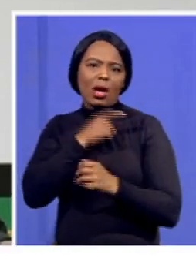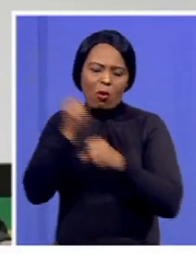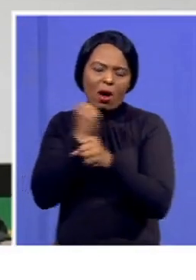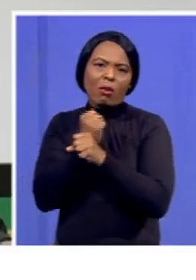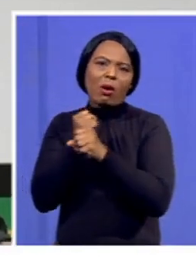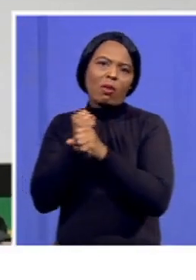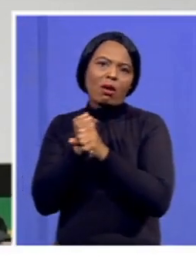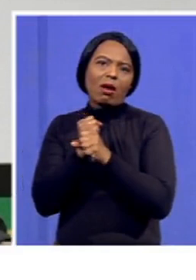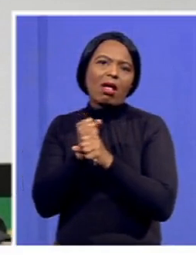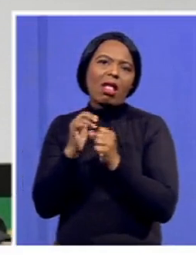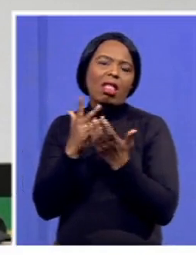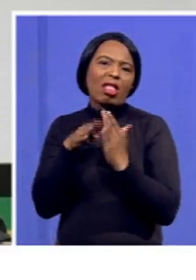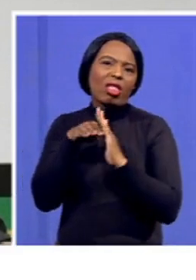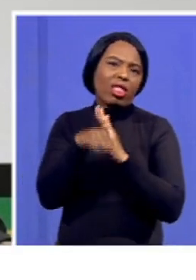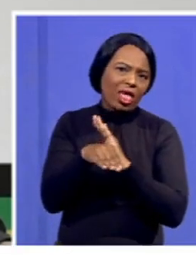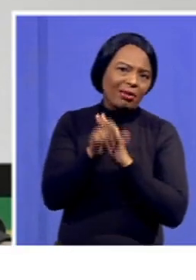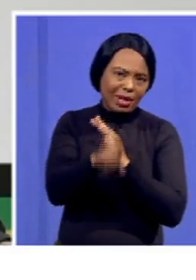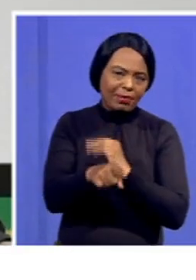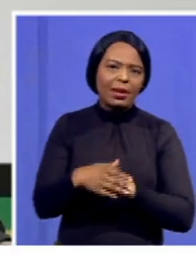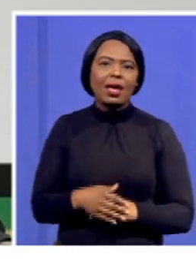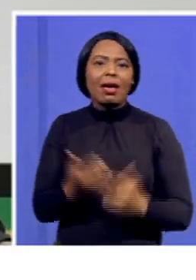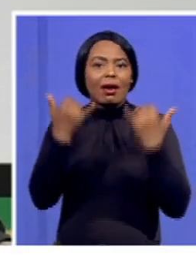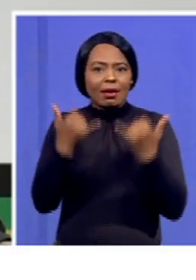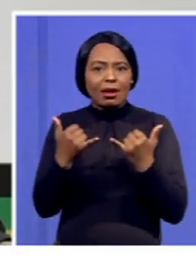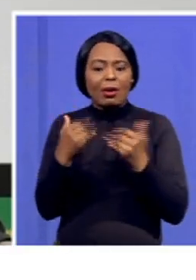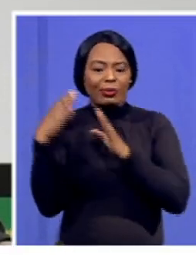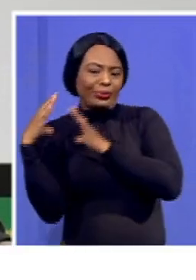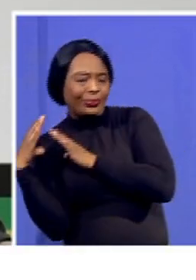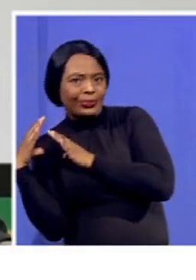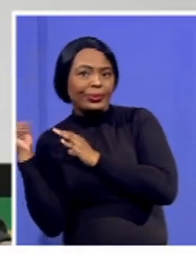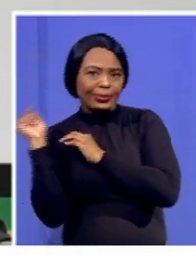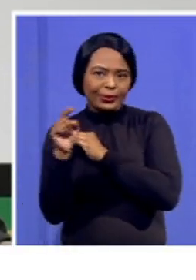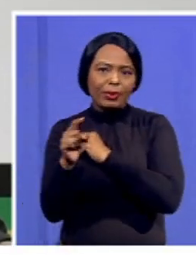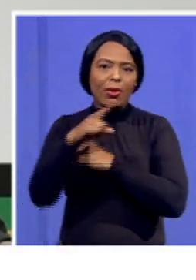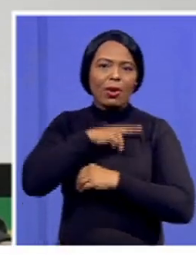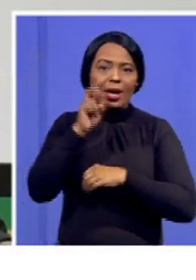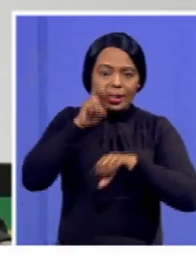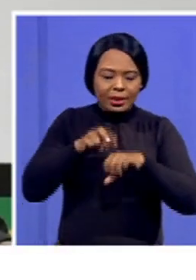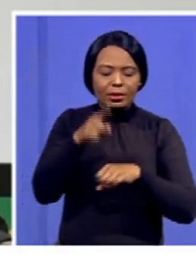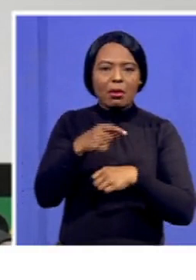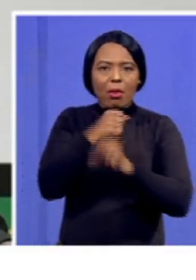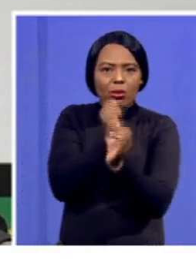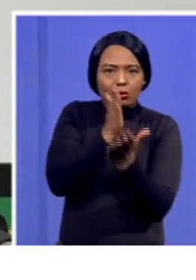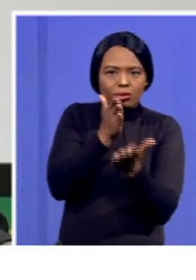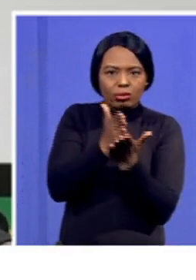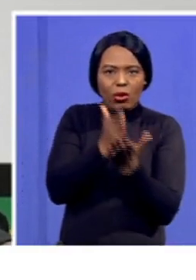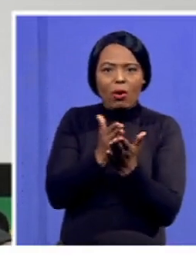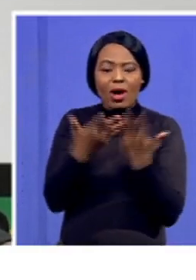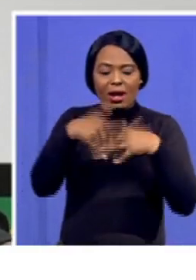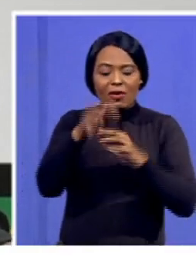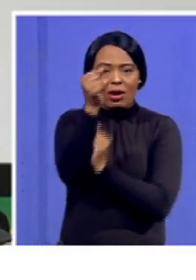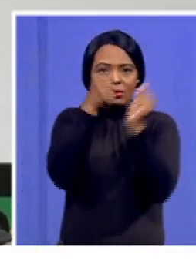done. We continue around the issue of Regulation 28 of the pension fund to help mobilise funds for infrastructure. On